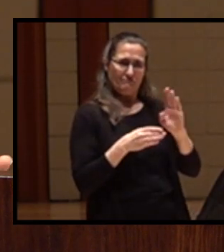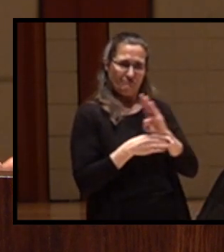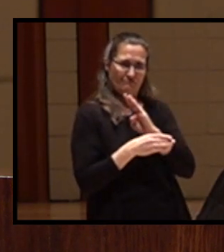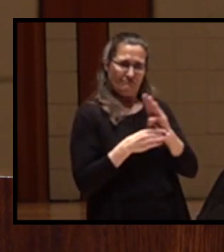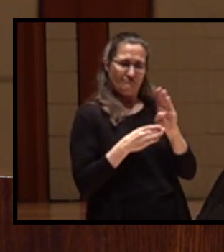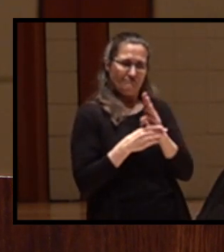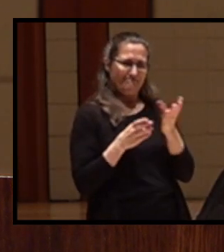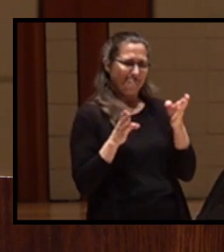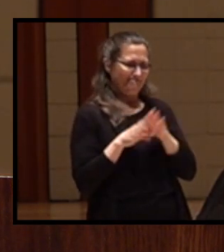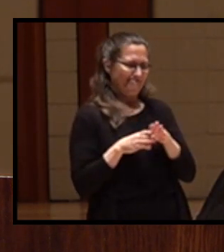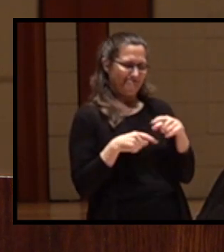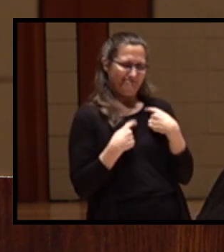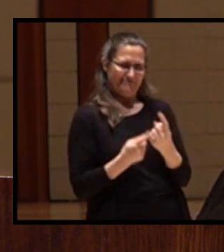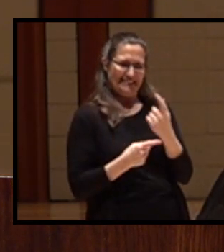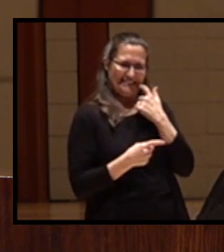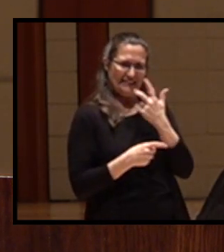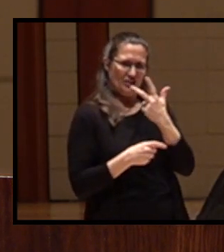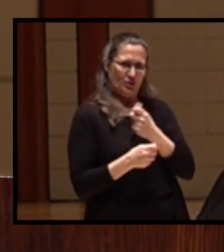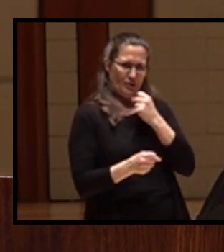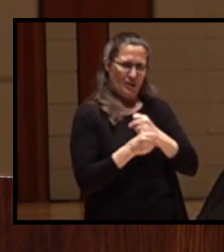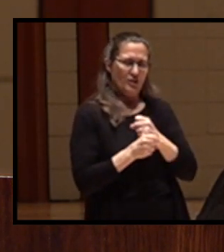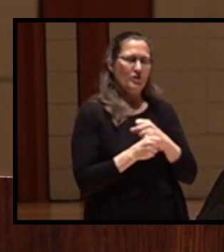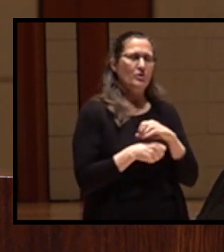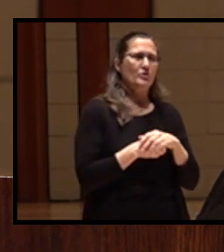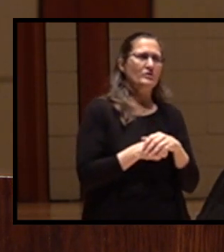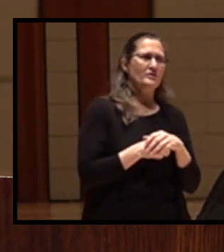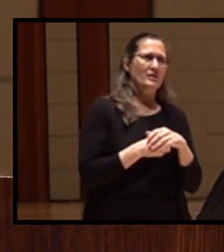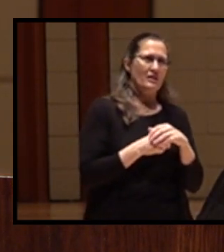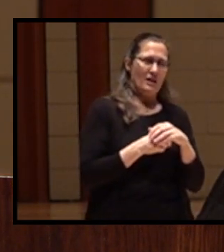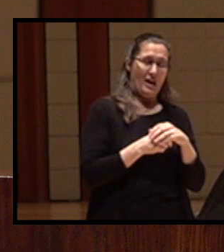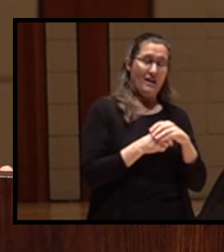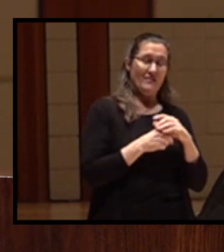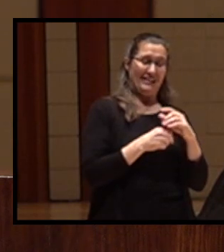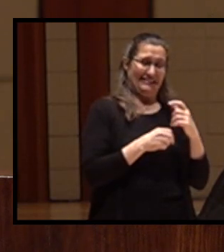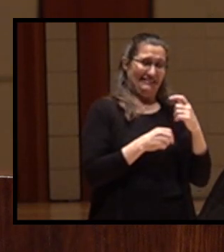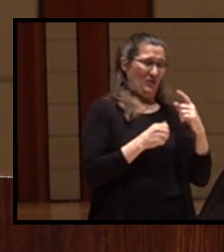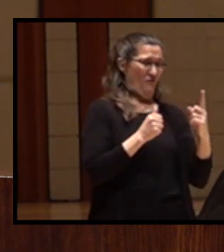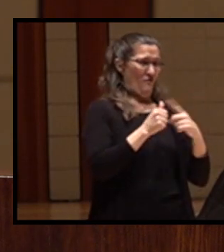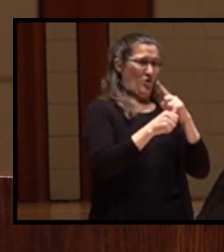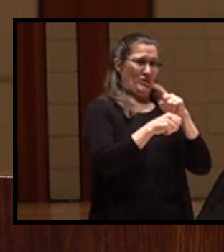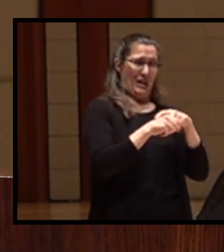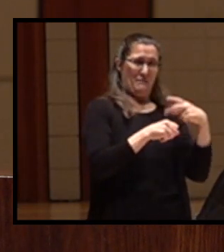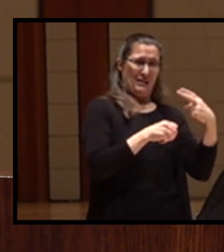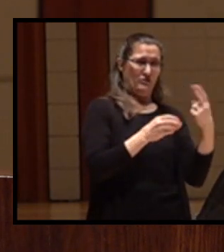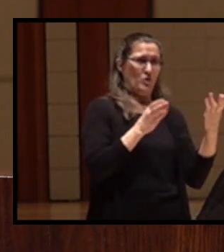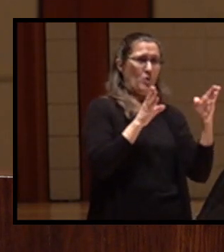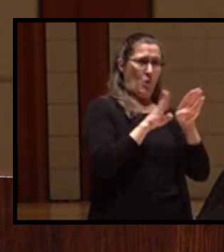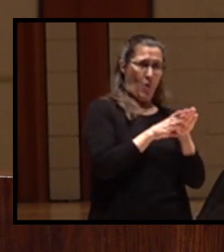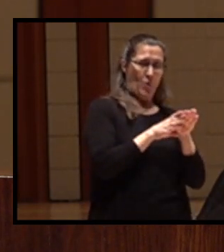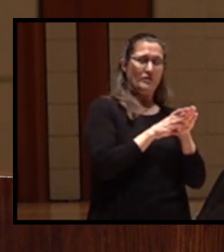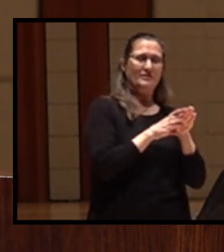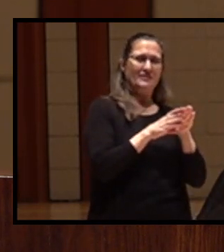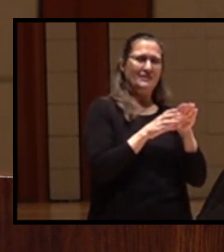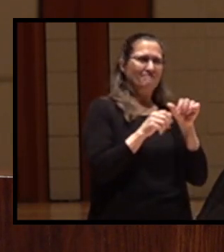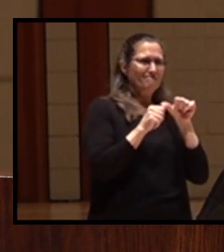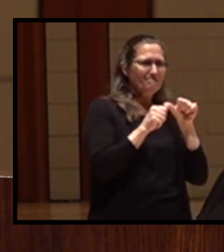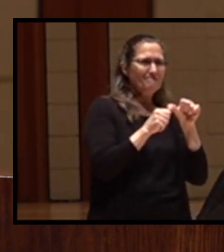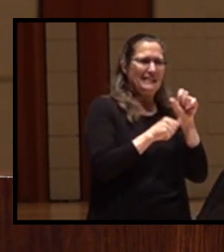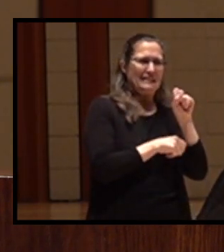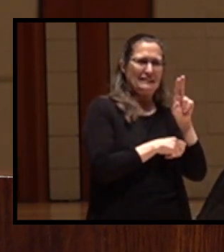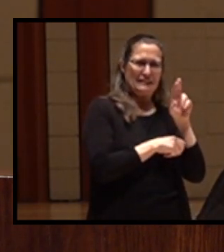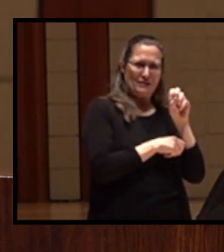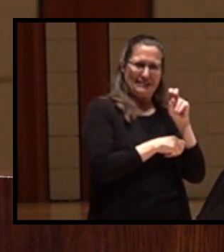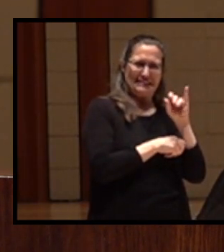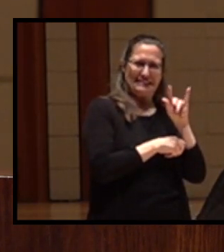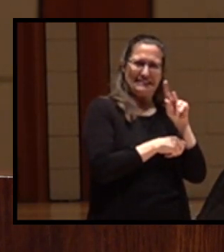in 2016, we closed our subsistence fishery for the first time in history. There simply were not enough returning salmon